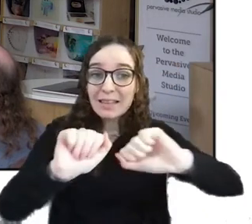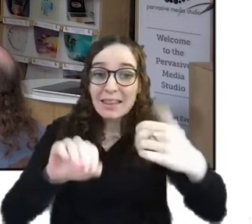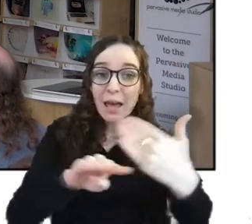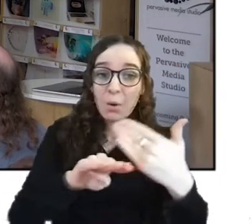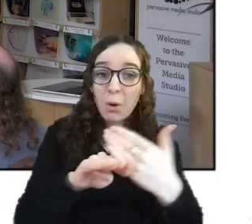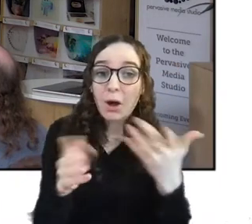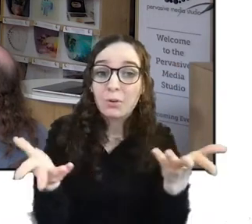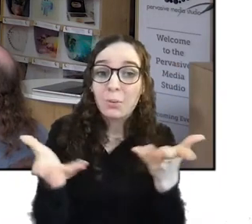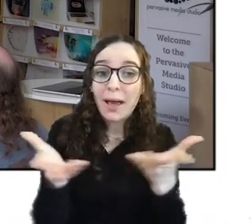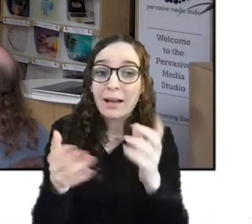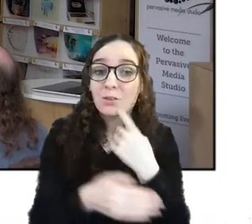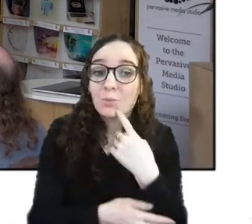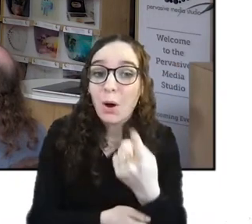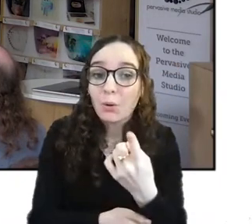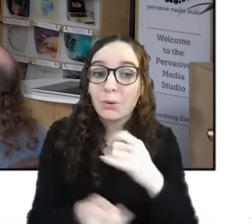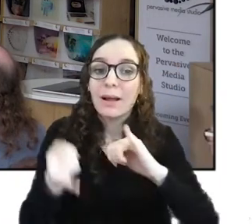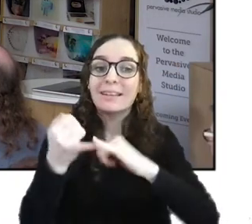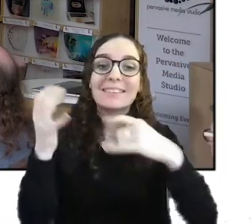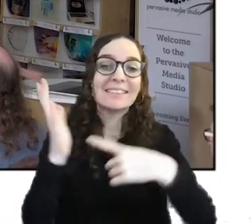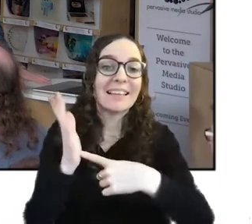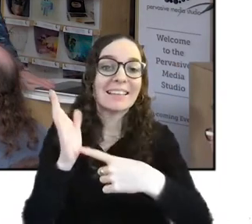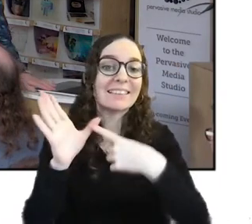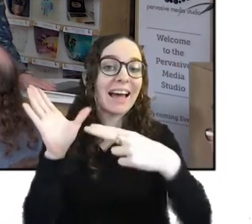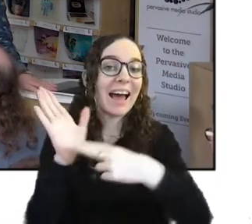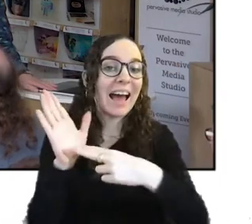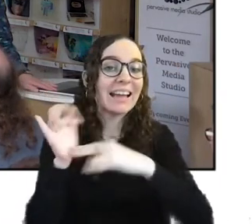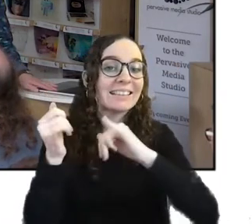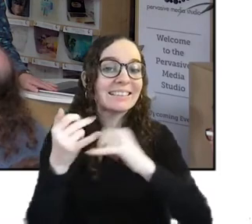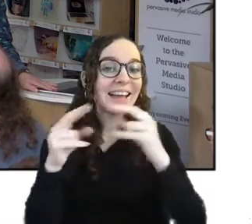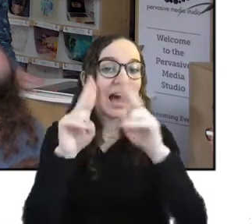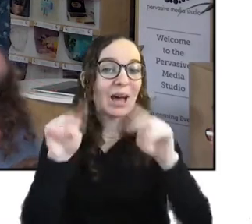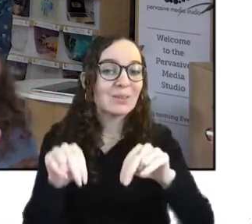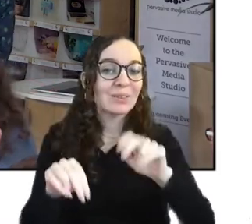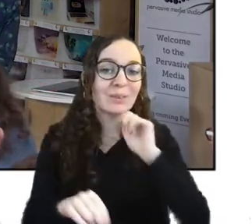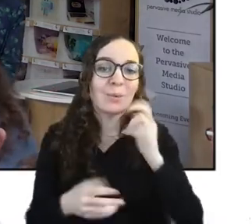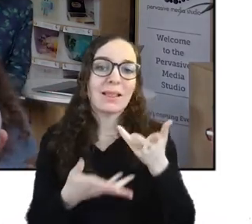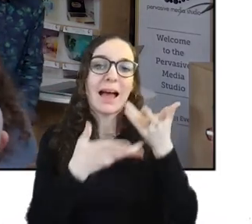responding to the themes of the program so i'll hand you over to julia now thank